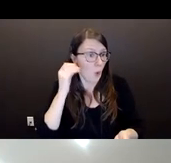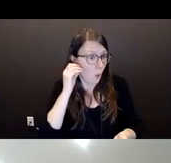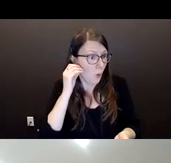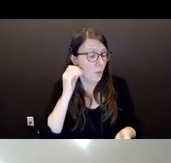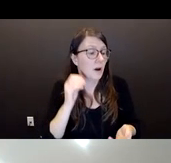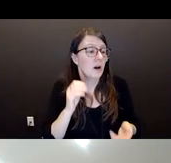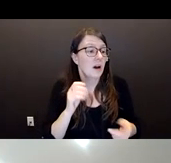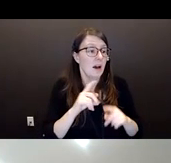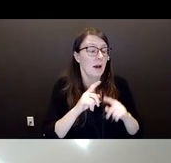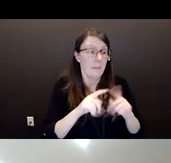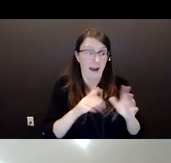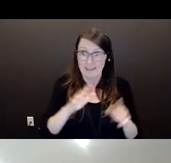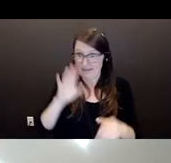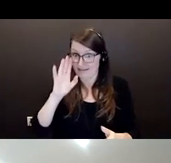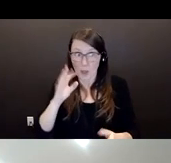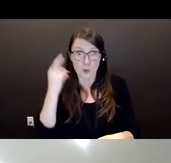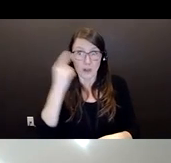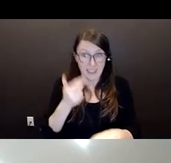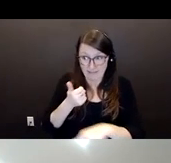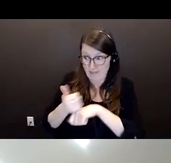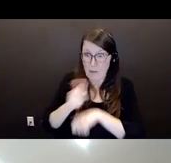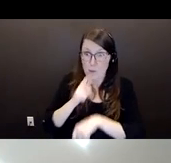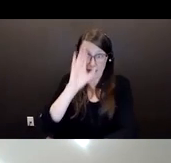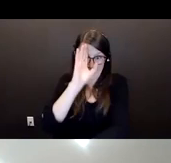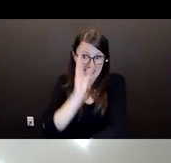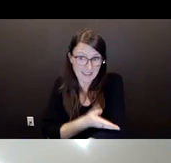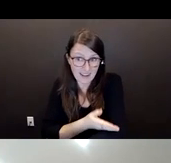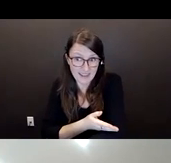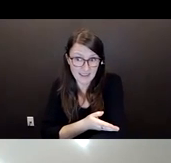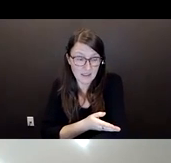jail, even though he realized he was about to be homeless.